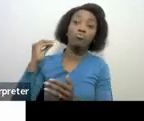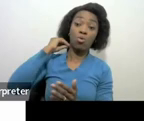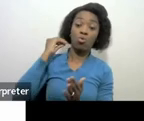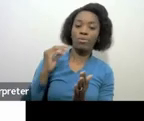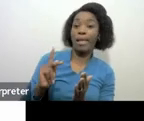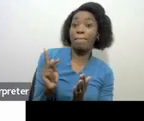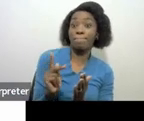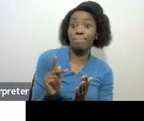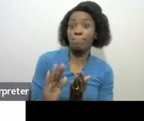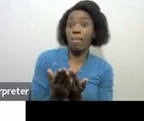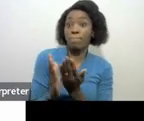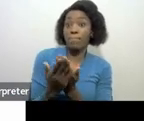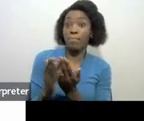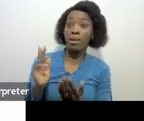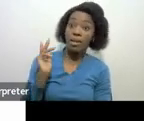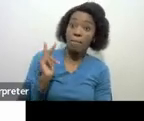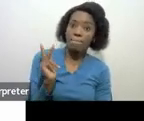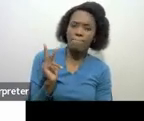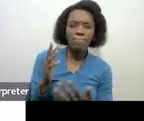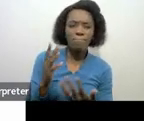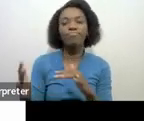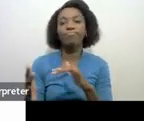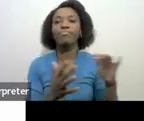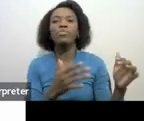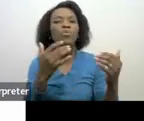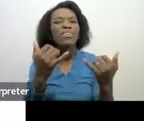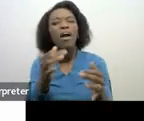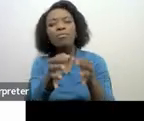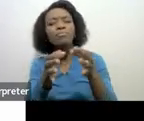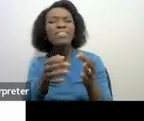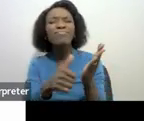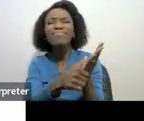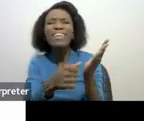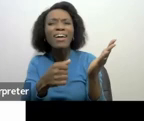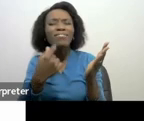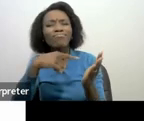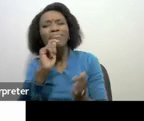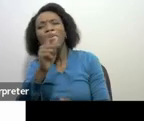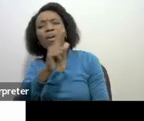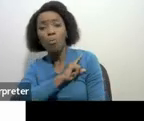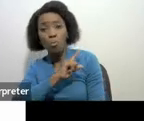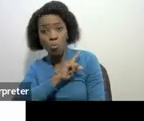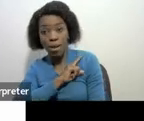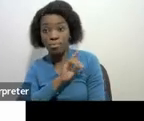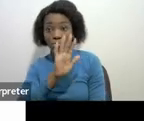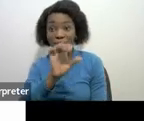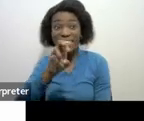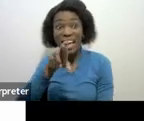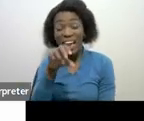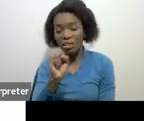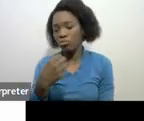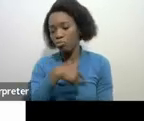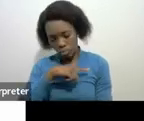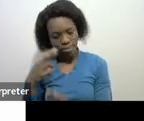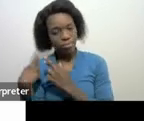Why do we pay taxes? The reason why we are paying taxes is as far as we've been mandated to collect taxes on behalf